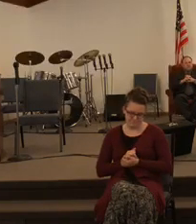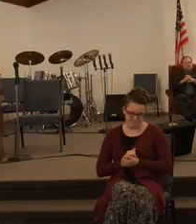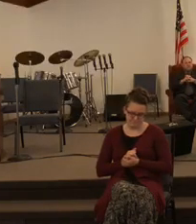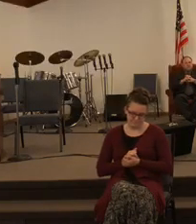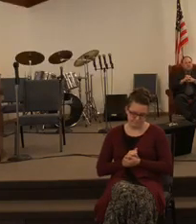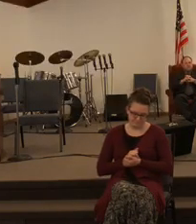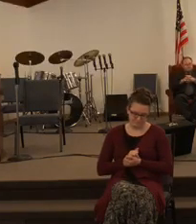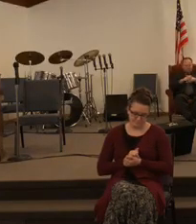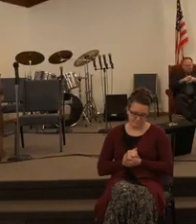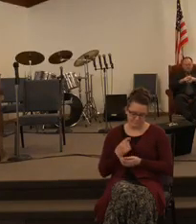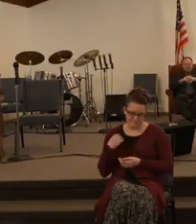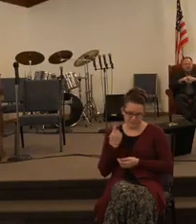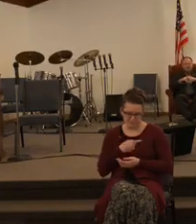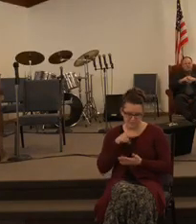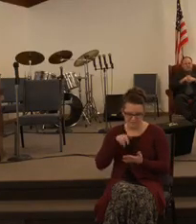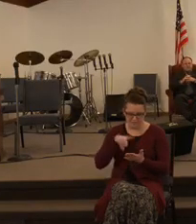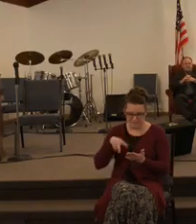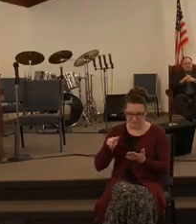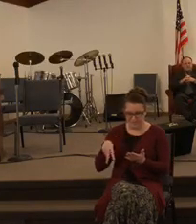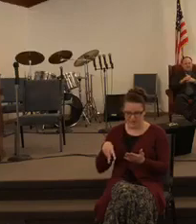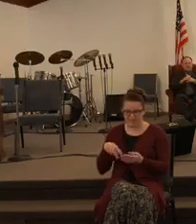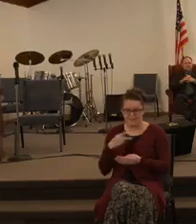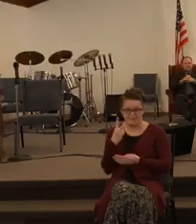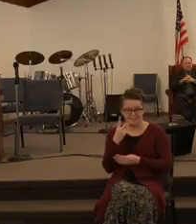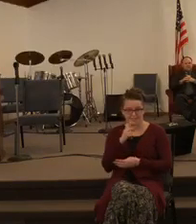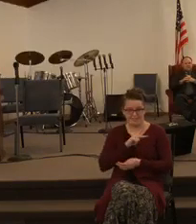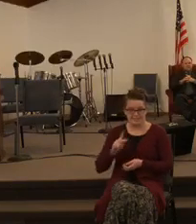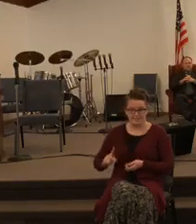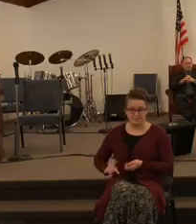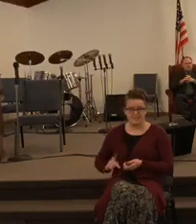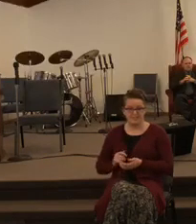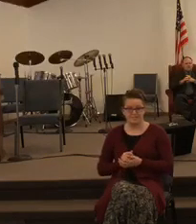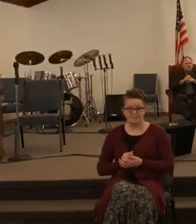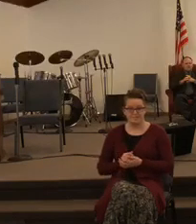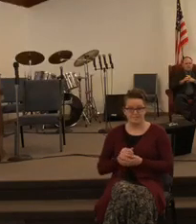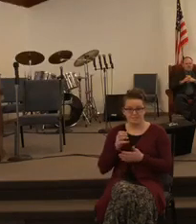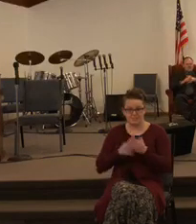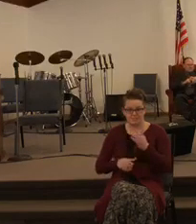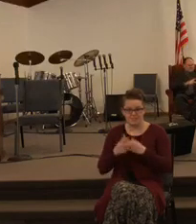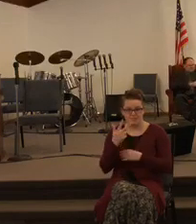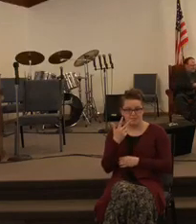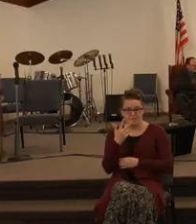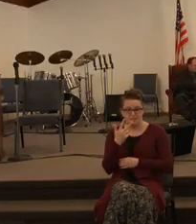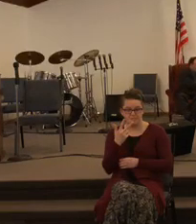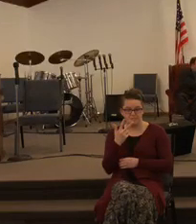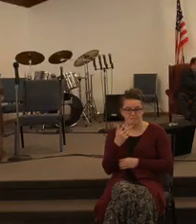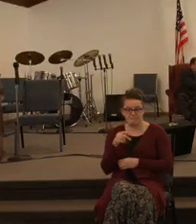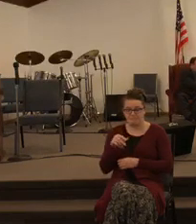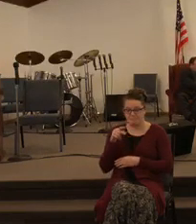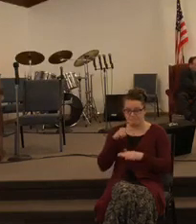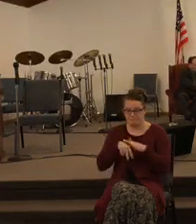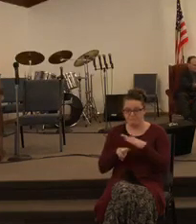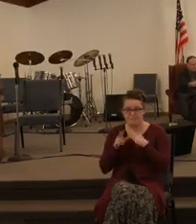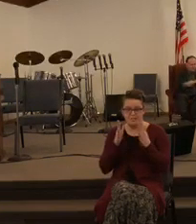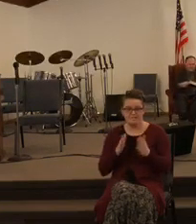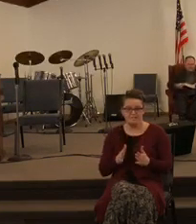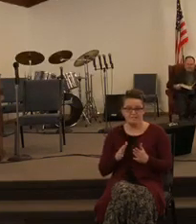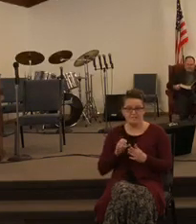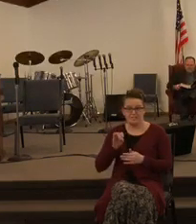we read in 2nd Kings 3rd chapter the prophet Elisha